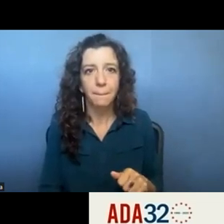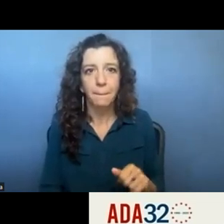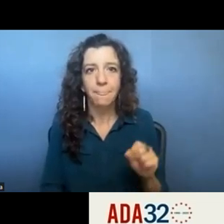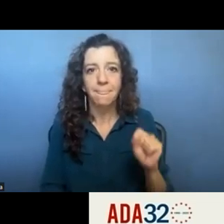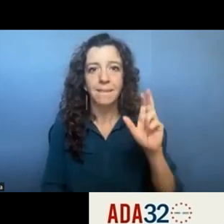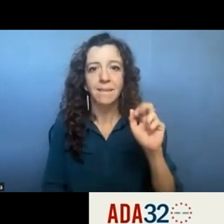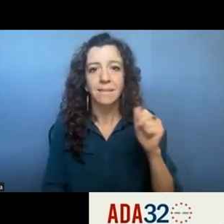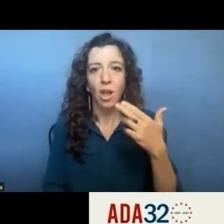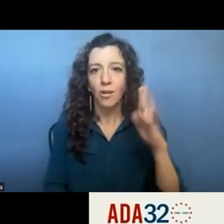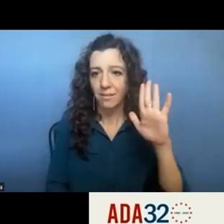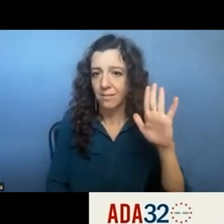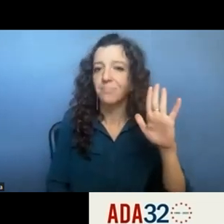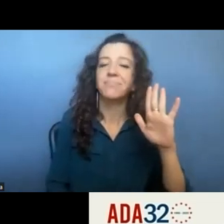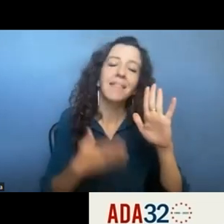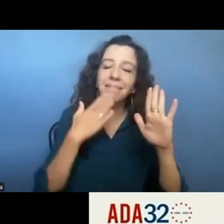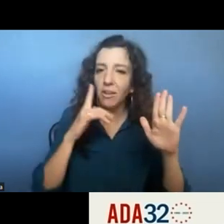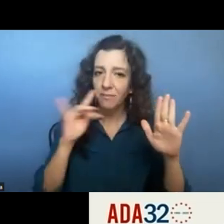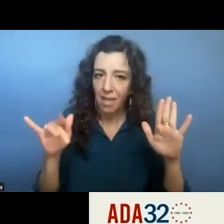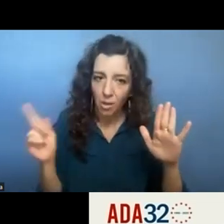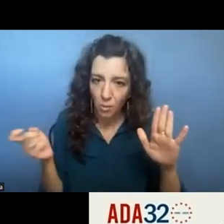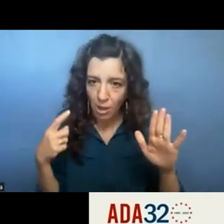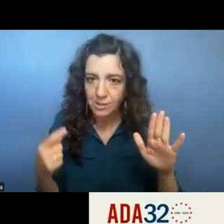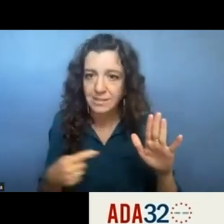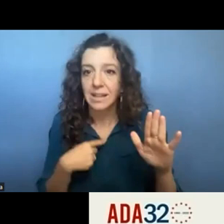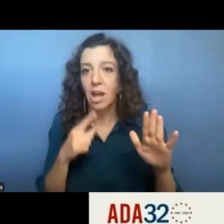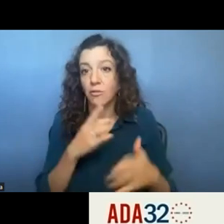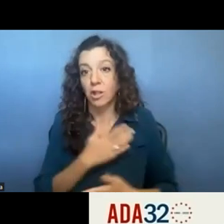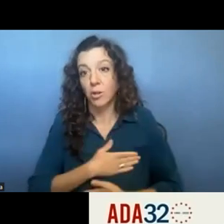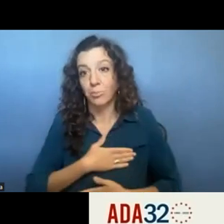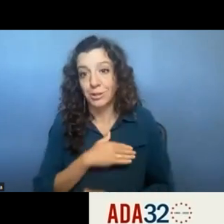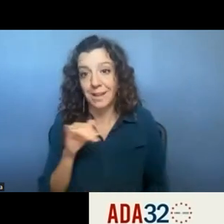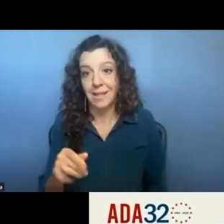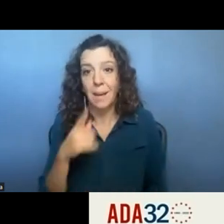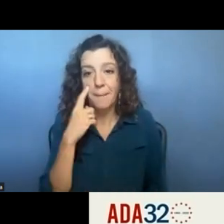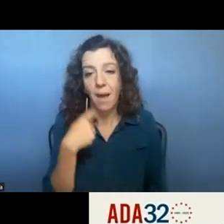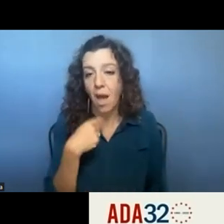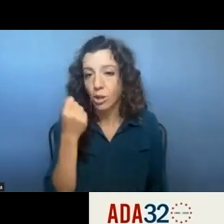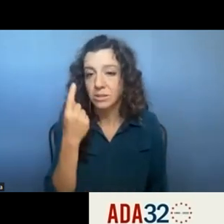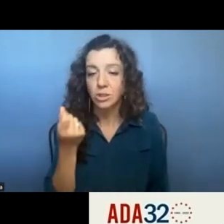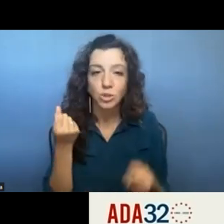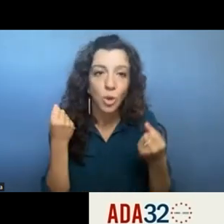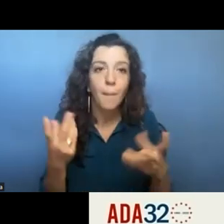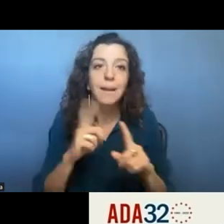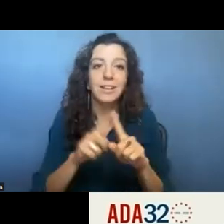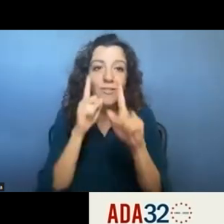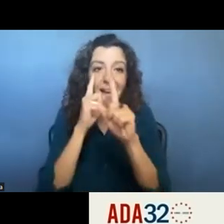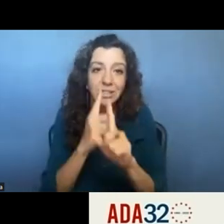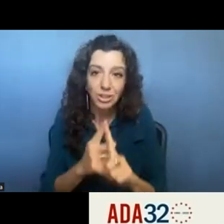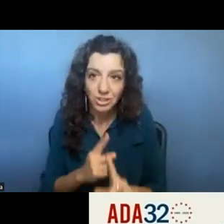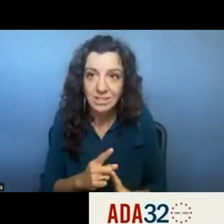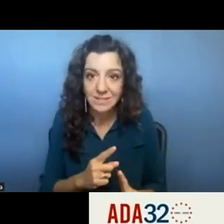question this is sarah steenhausen um i really appreciate that because i understand that there are so many different initiatives and